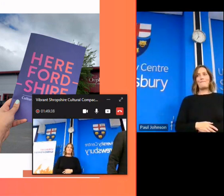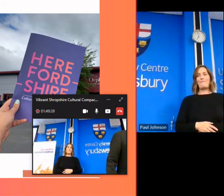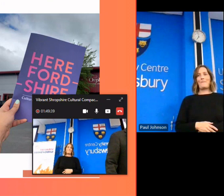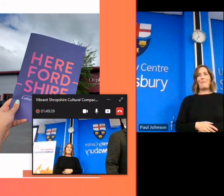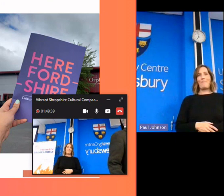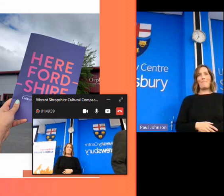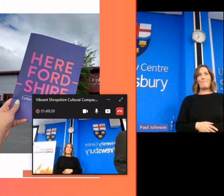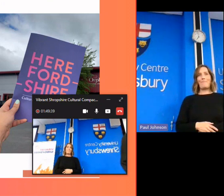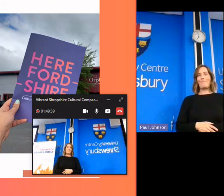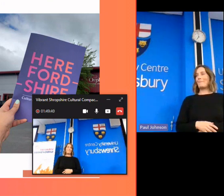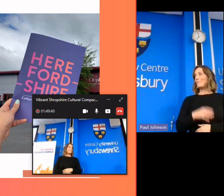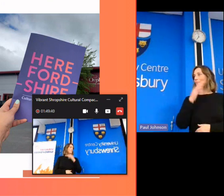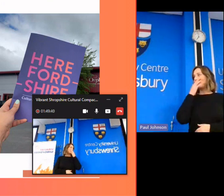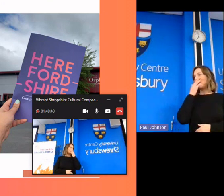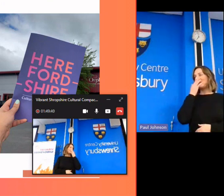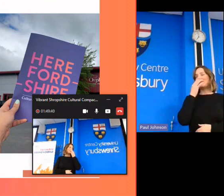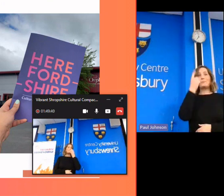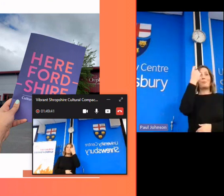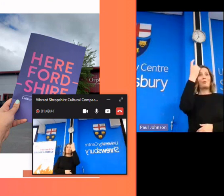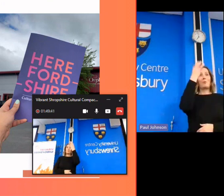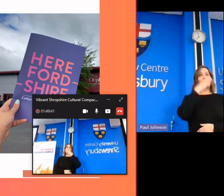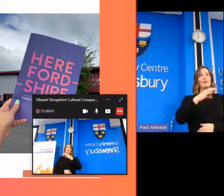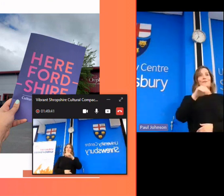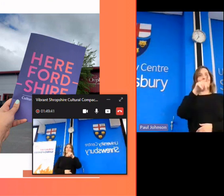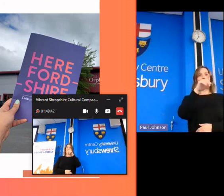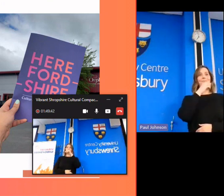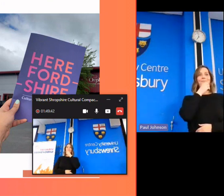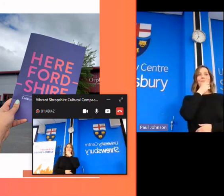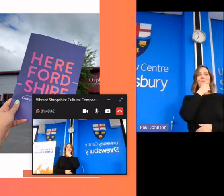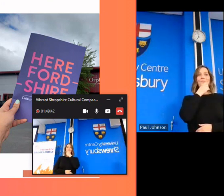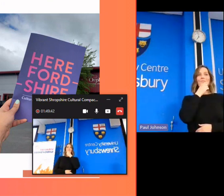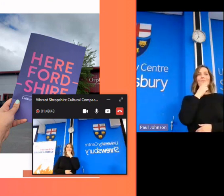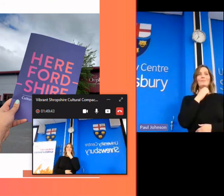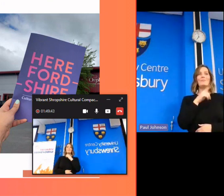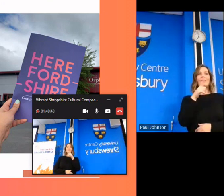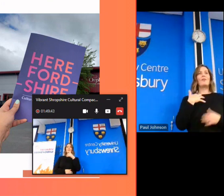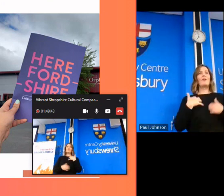okay oh sorry one more question sorry yes go first